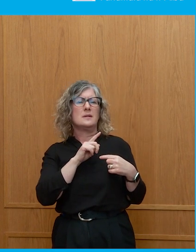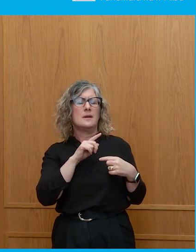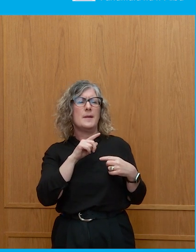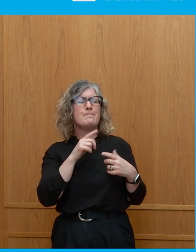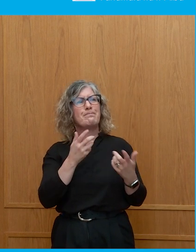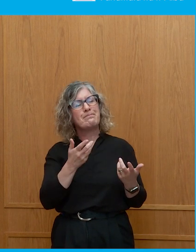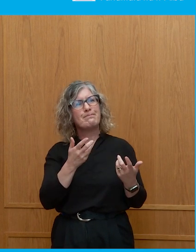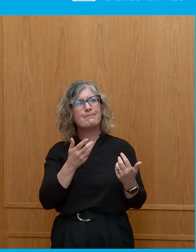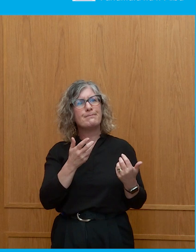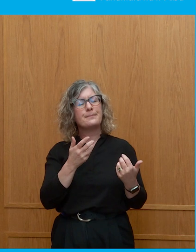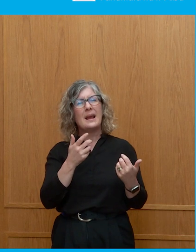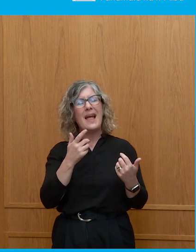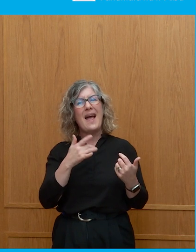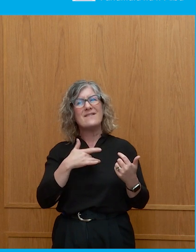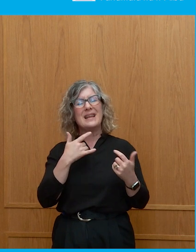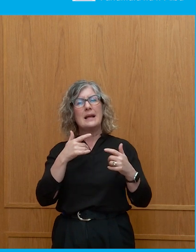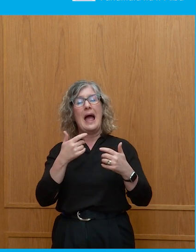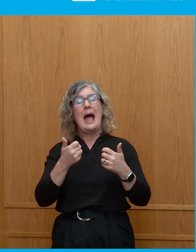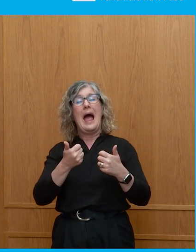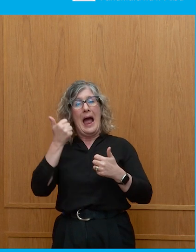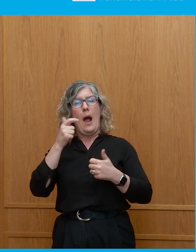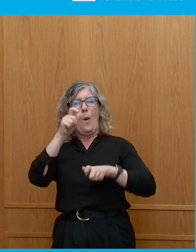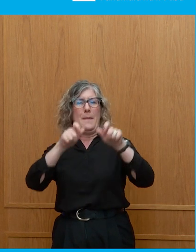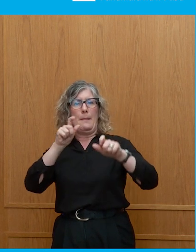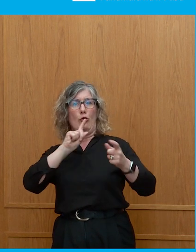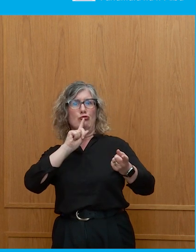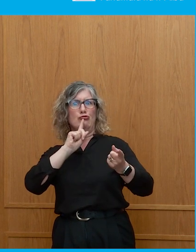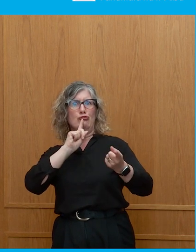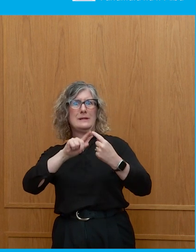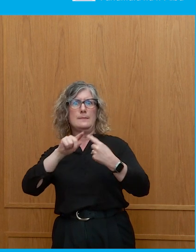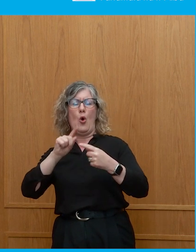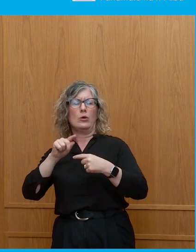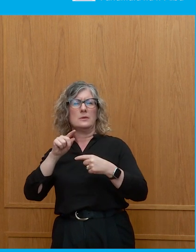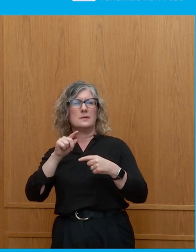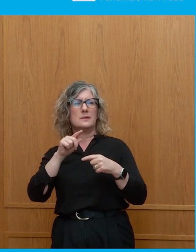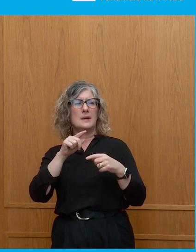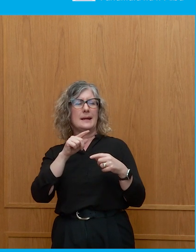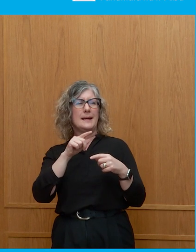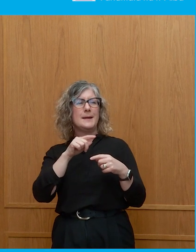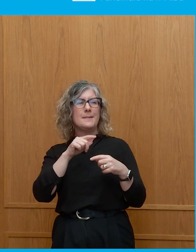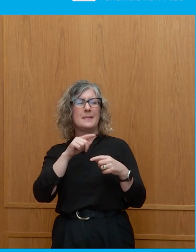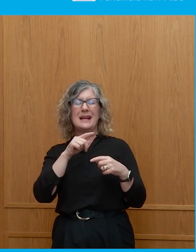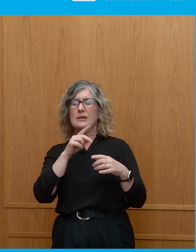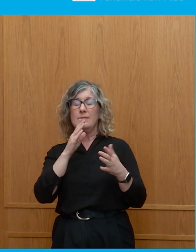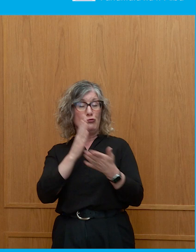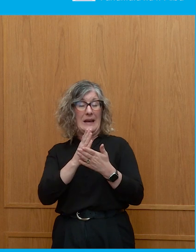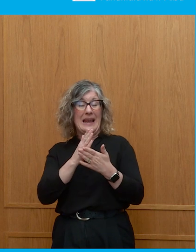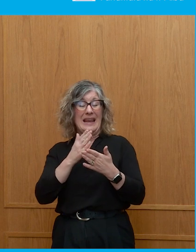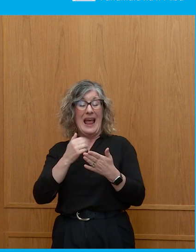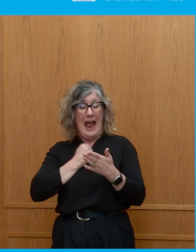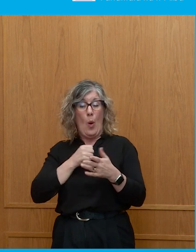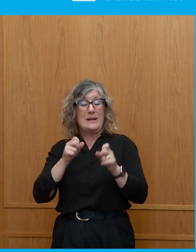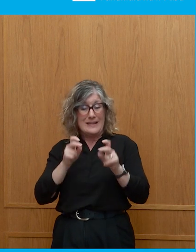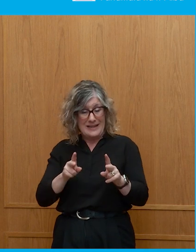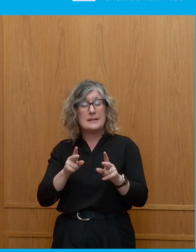I can't stress enough how intentional our system is to